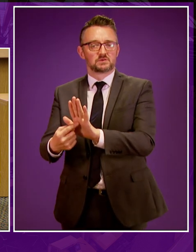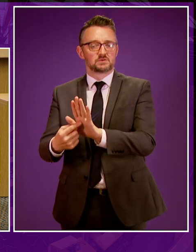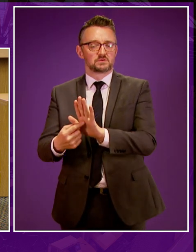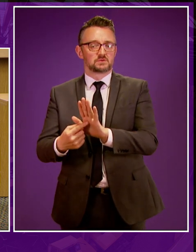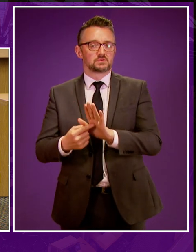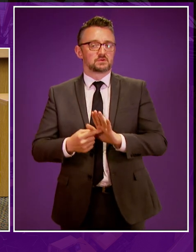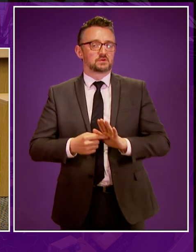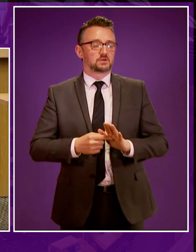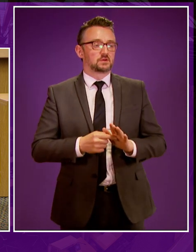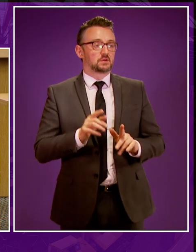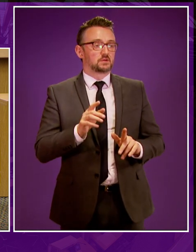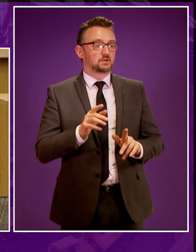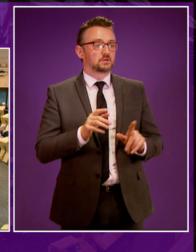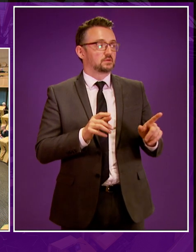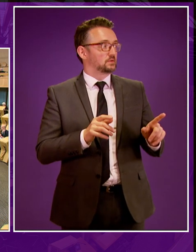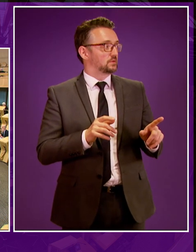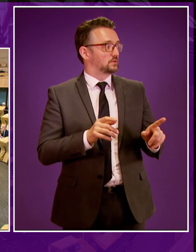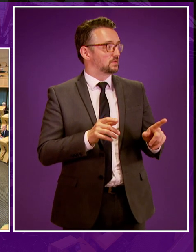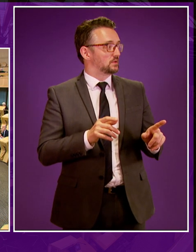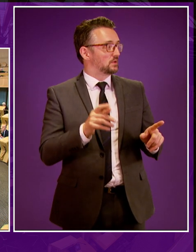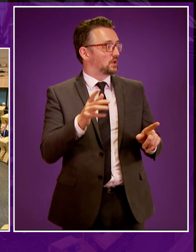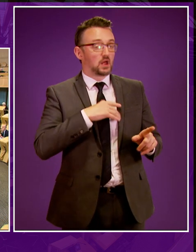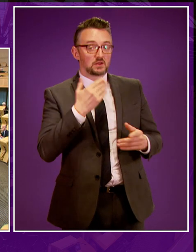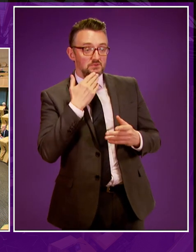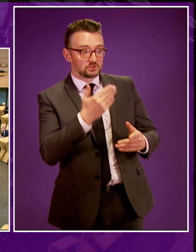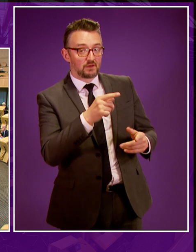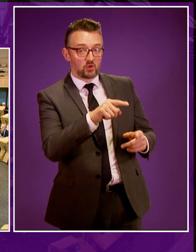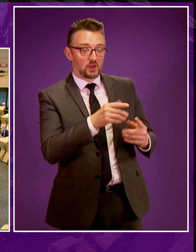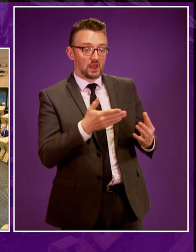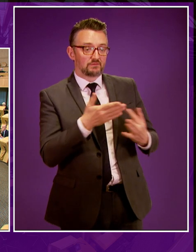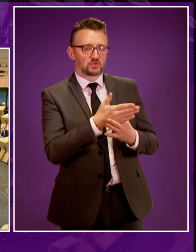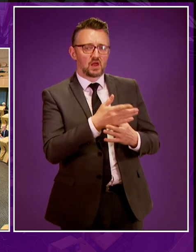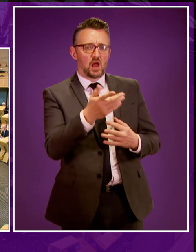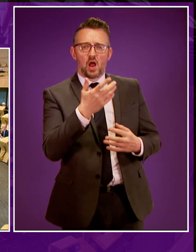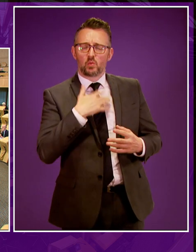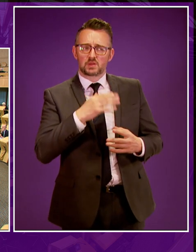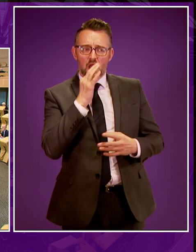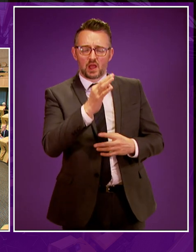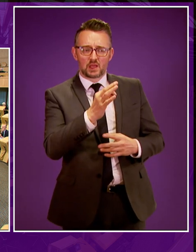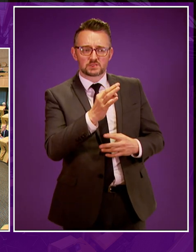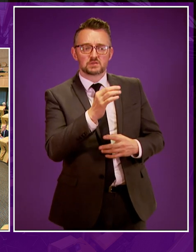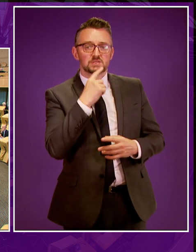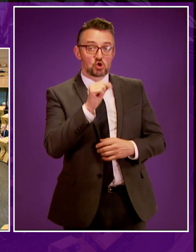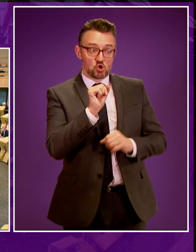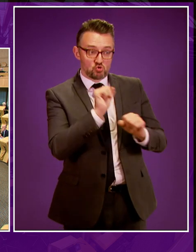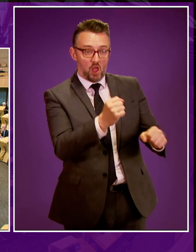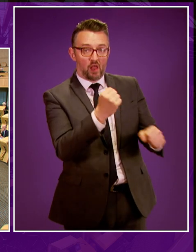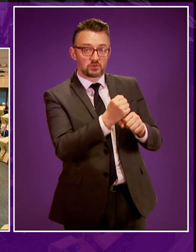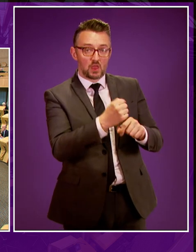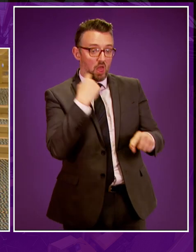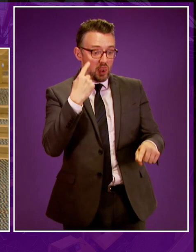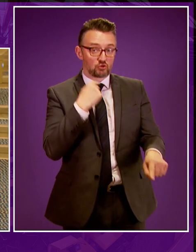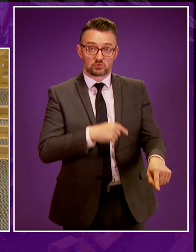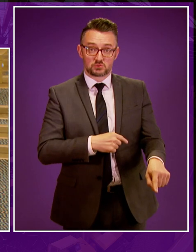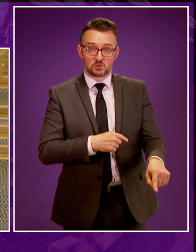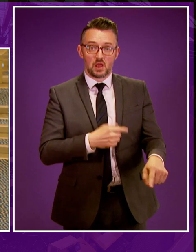I will. Mr. I'm grateful to Mr. Green for taking intervention. How would he respond to accusations that his own Government in London